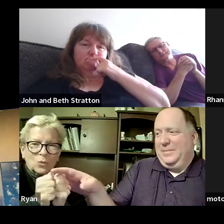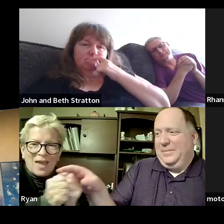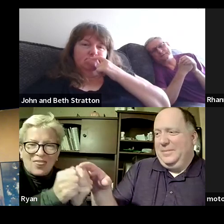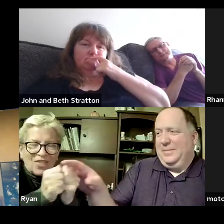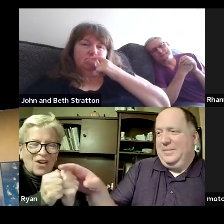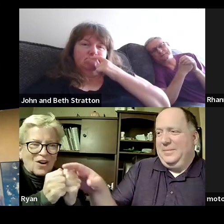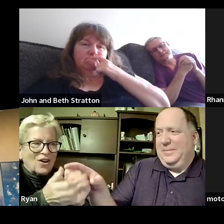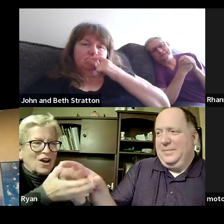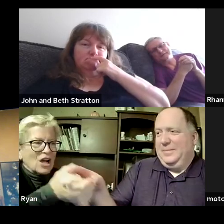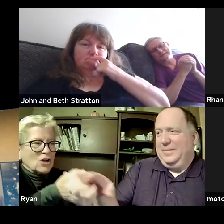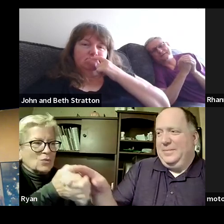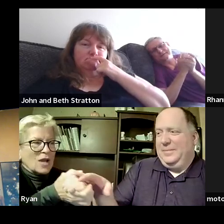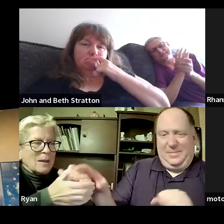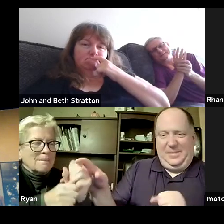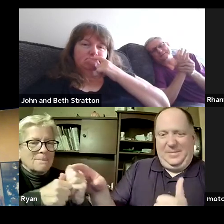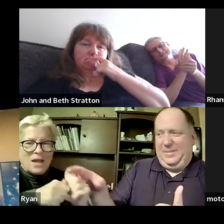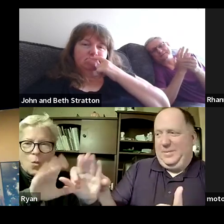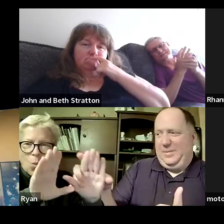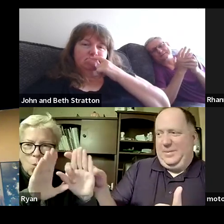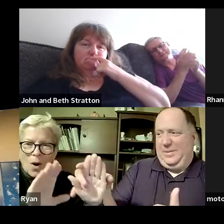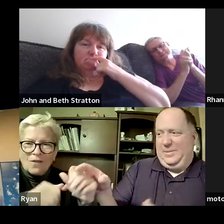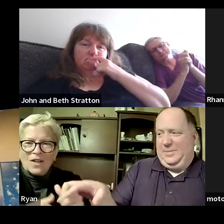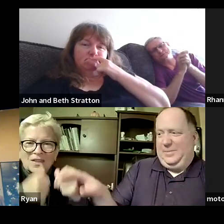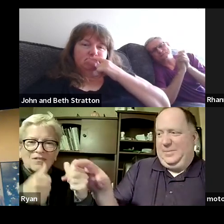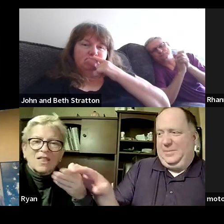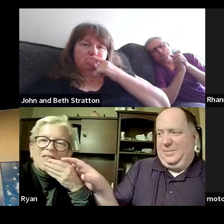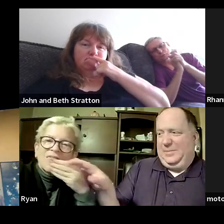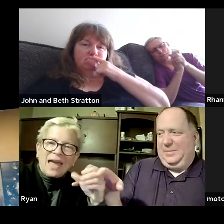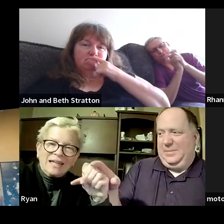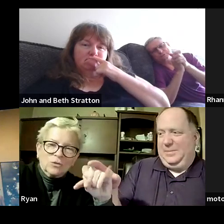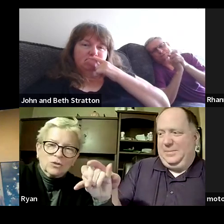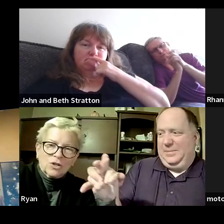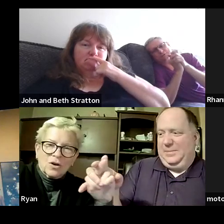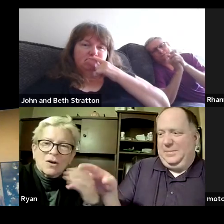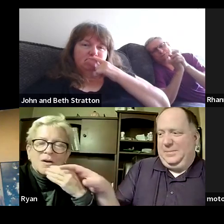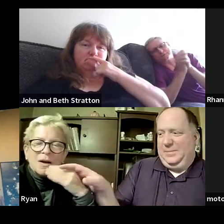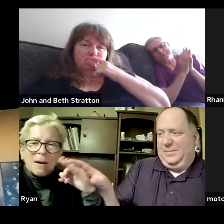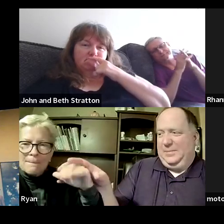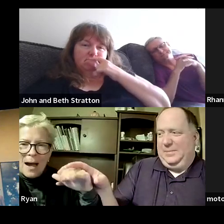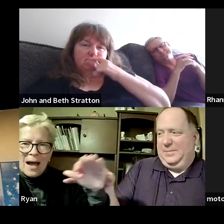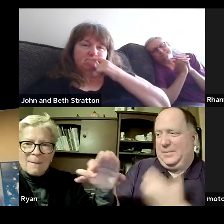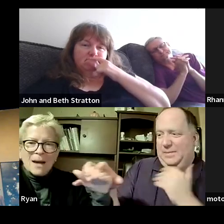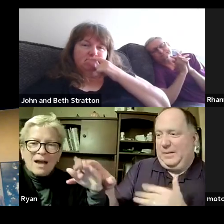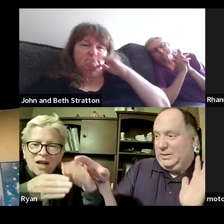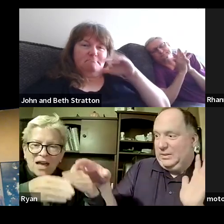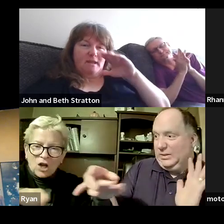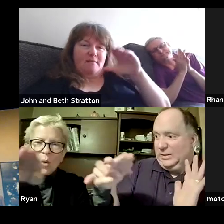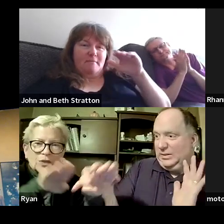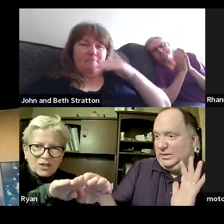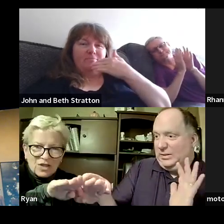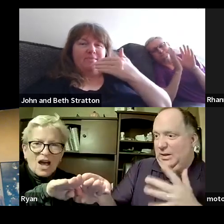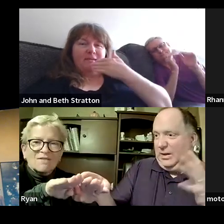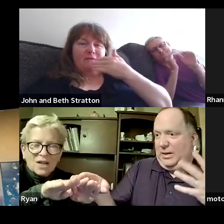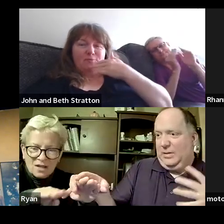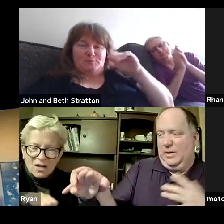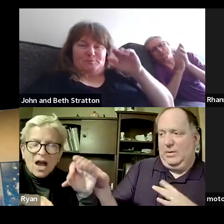make it a wonderful life thank you sir all right bye now i gotta close this off i